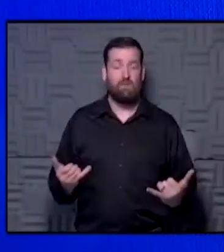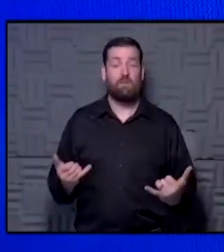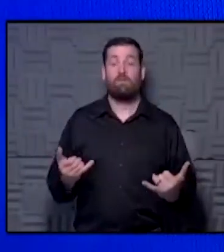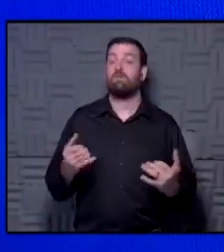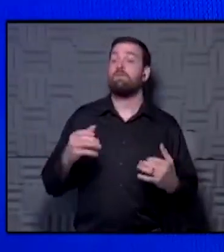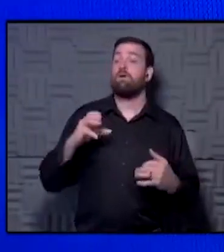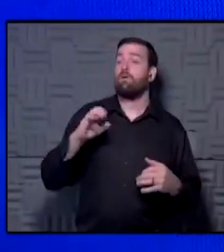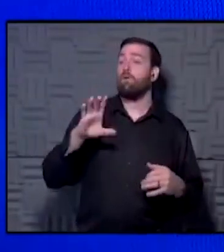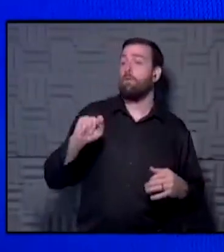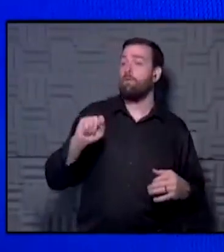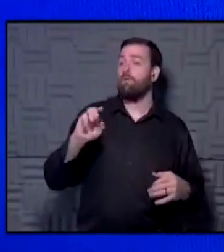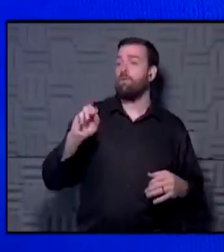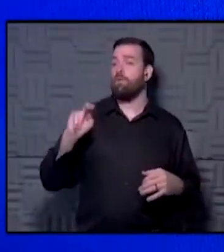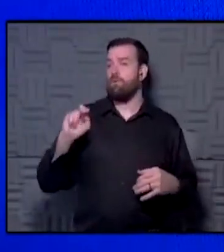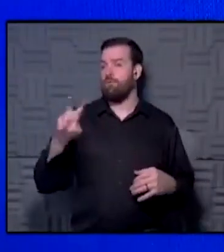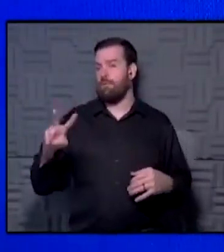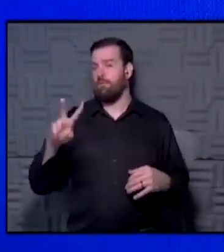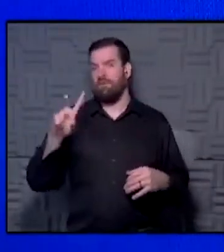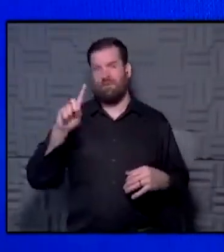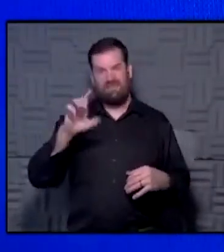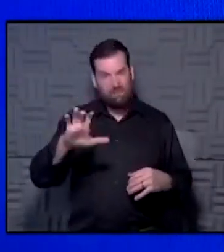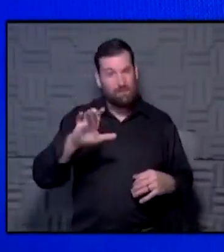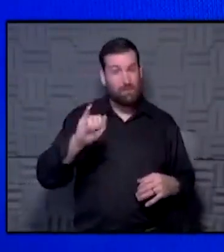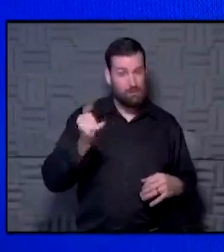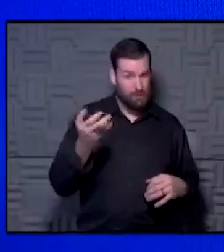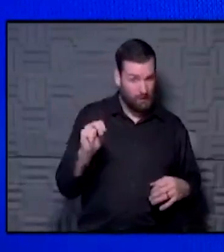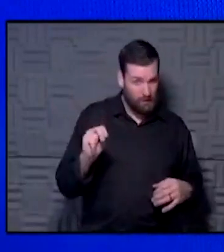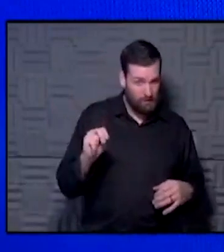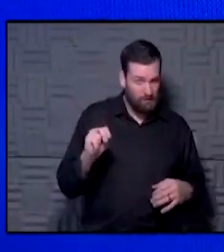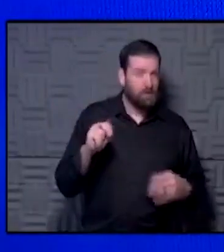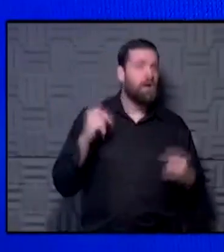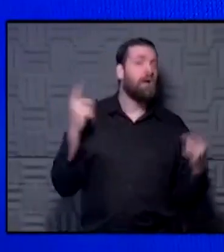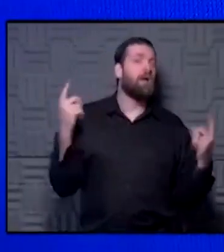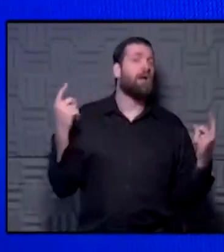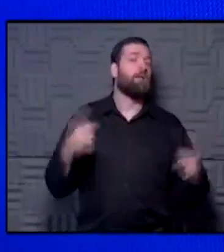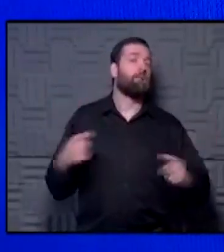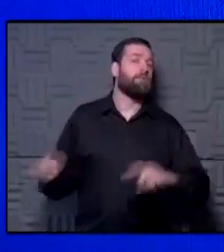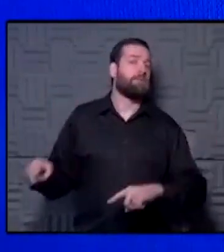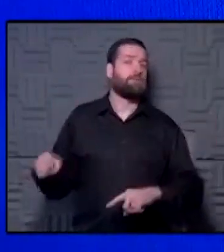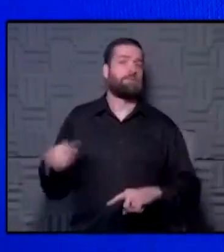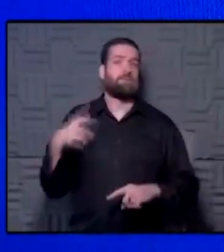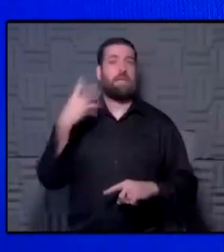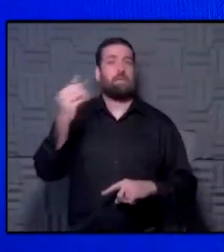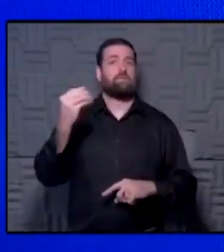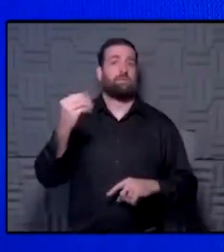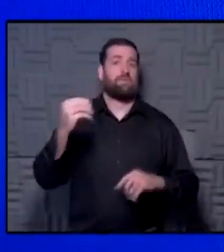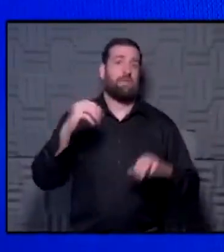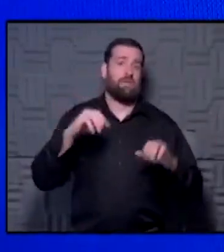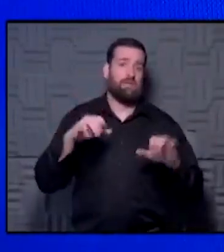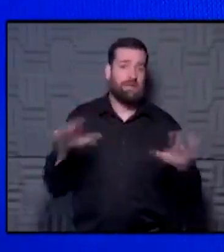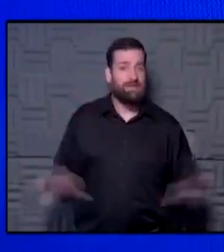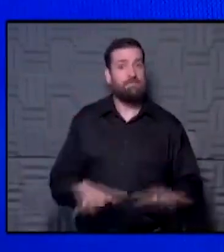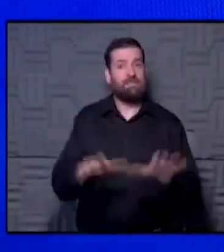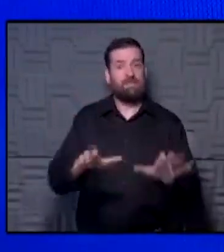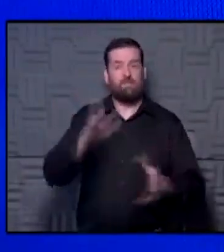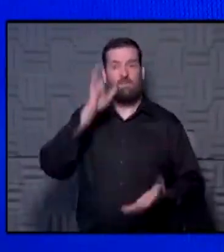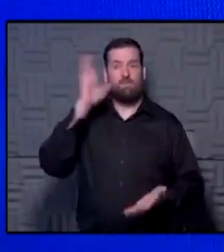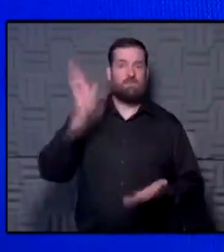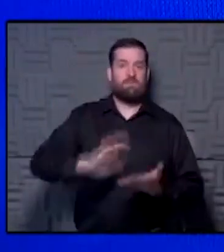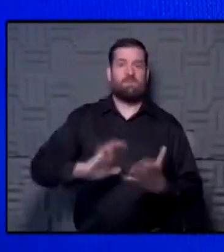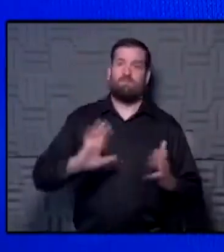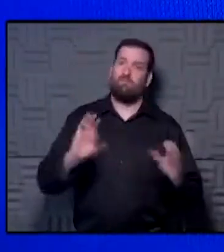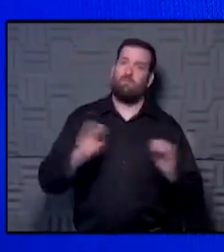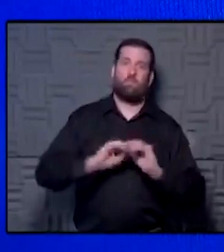October, November, December, January, then what happens with our outside activities? It's going to be a little bit more of a